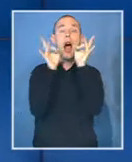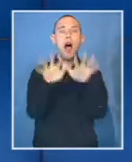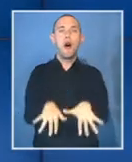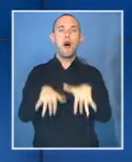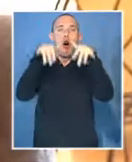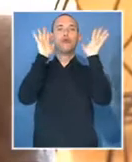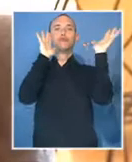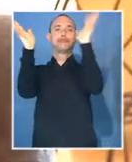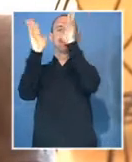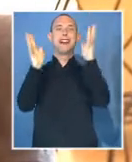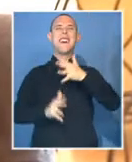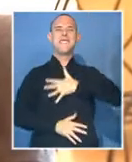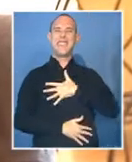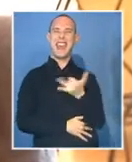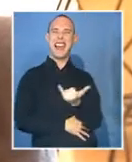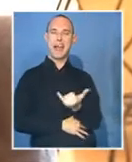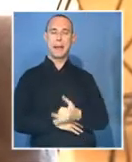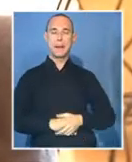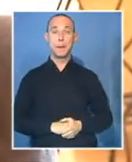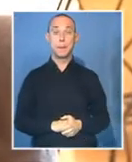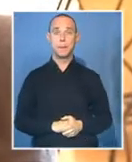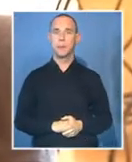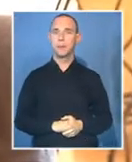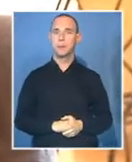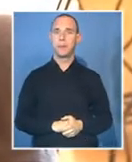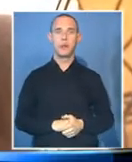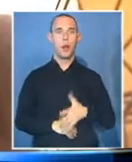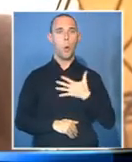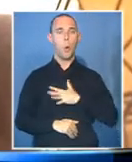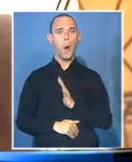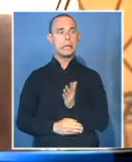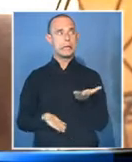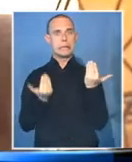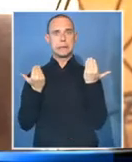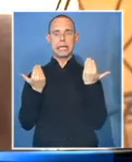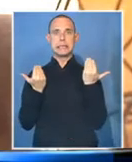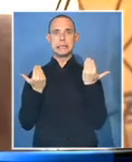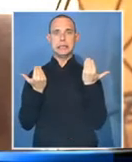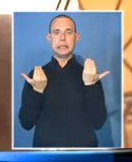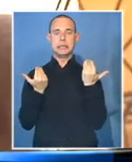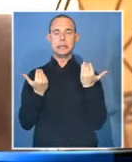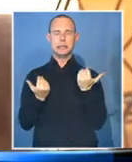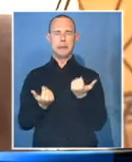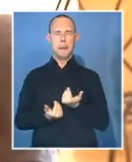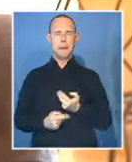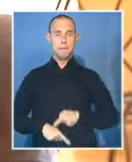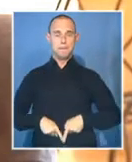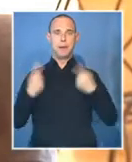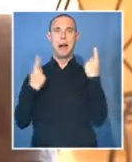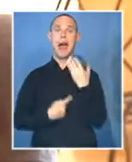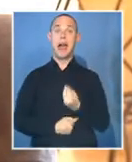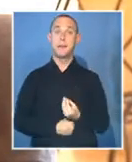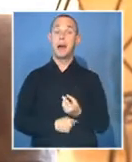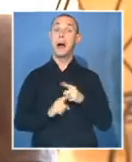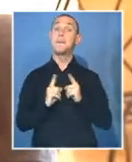I didn't want to sort of build overdue expectations, but we did have screenings in the United